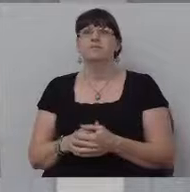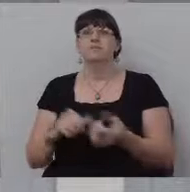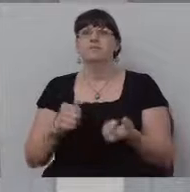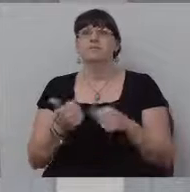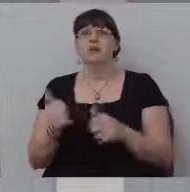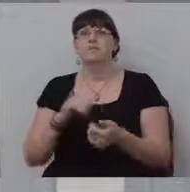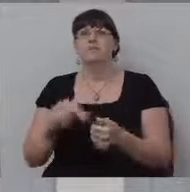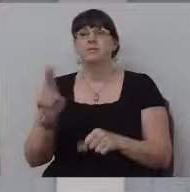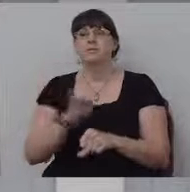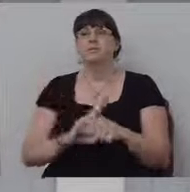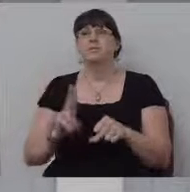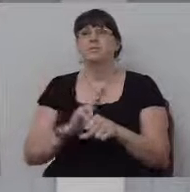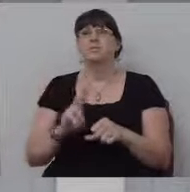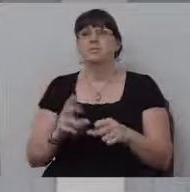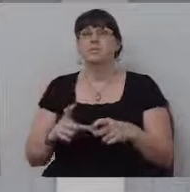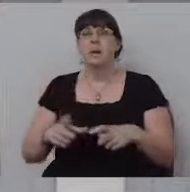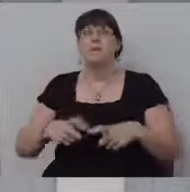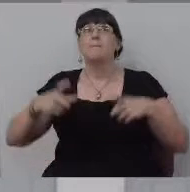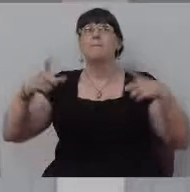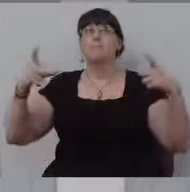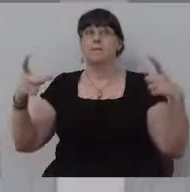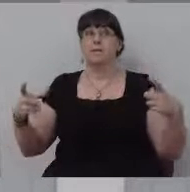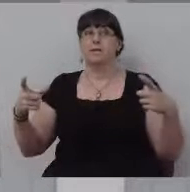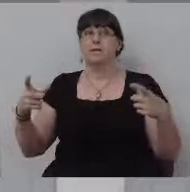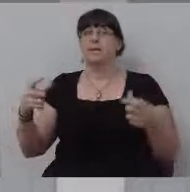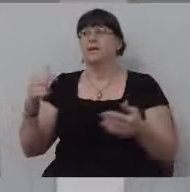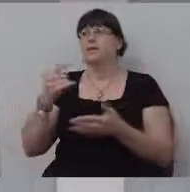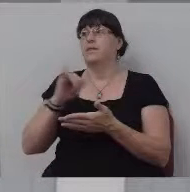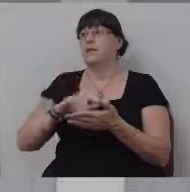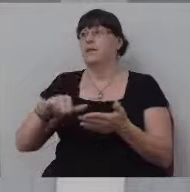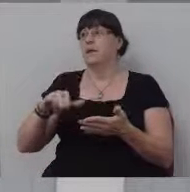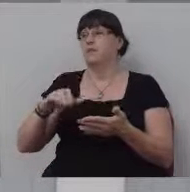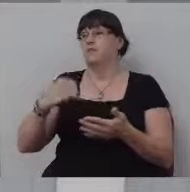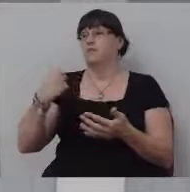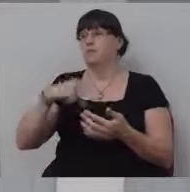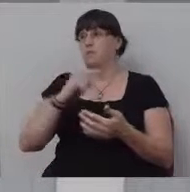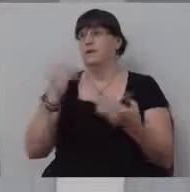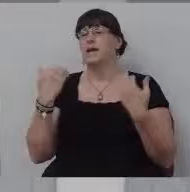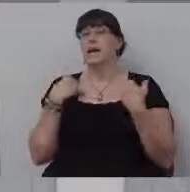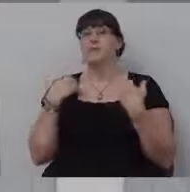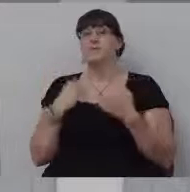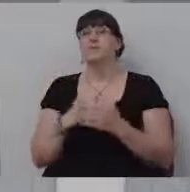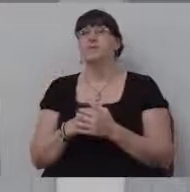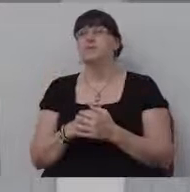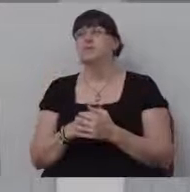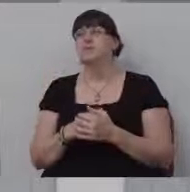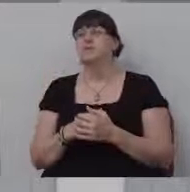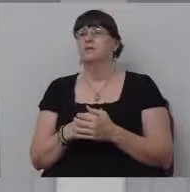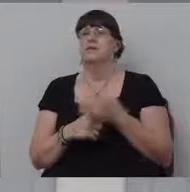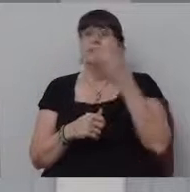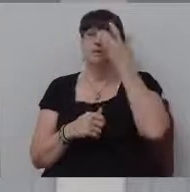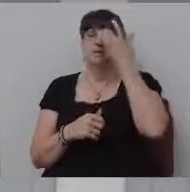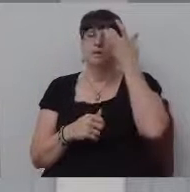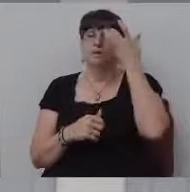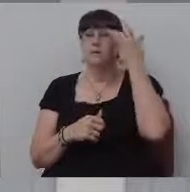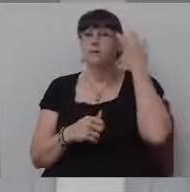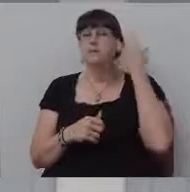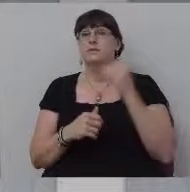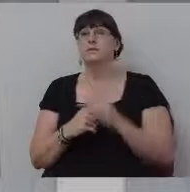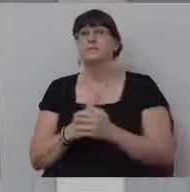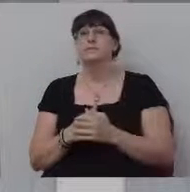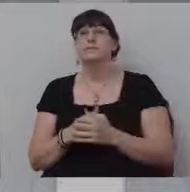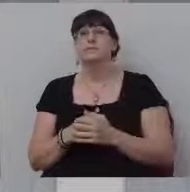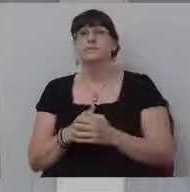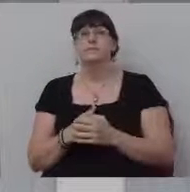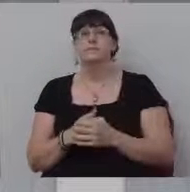the baptistry that we use is much larger, much larger than the one that we have right here. Uh, it was, it's, it wasn't a swimming pool, but it was,